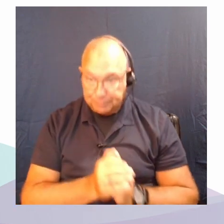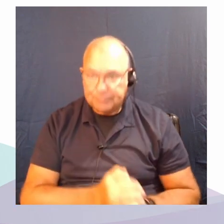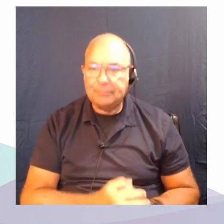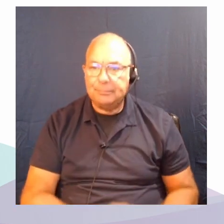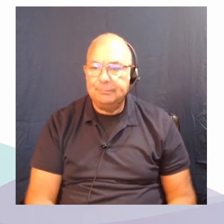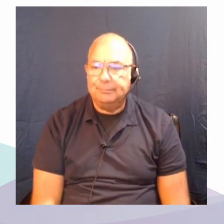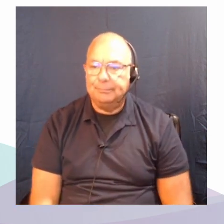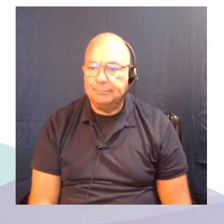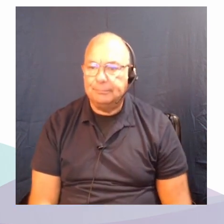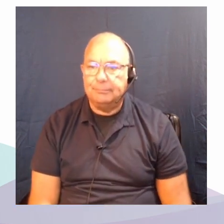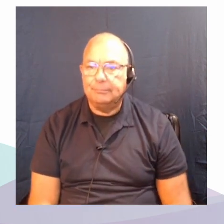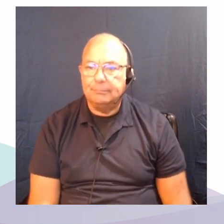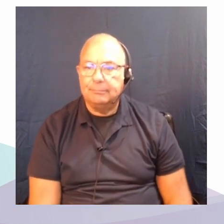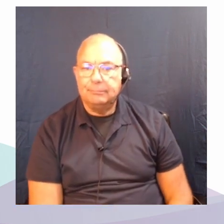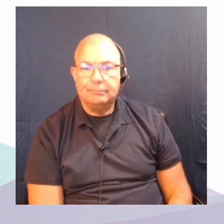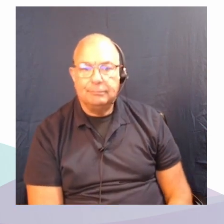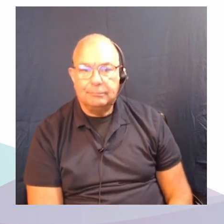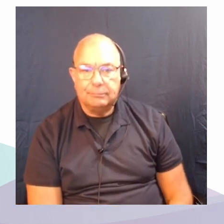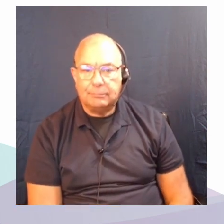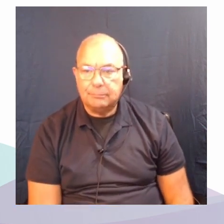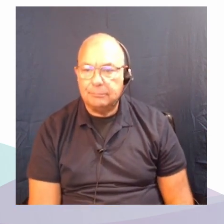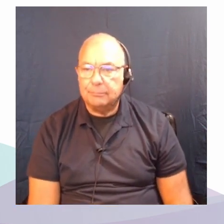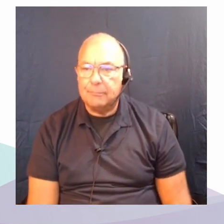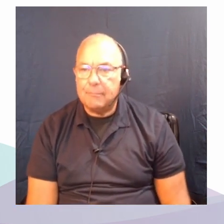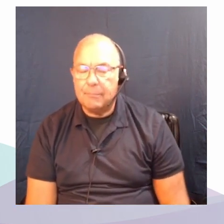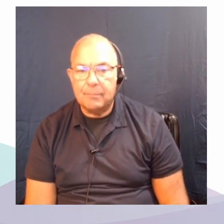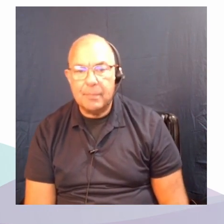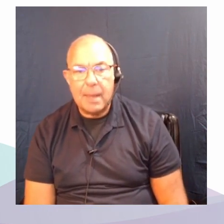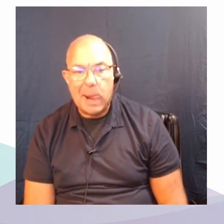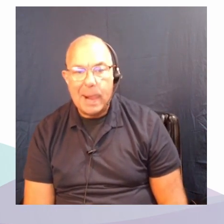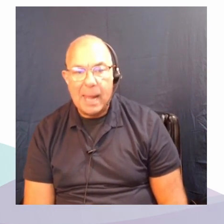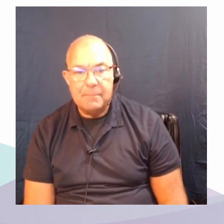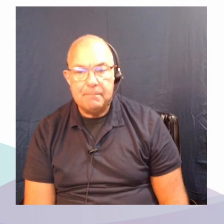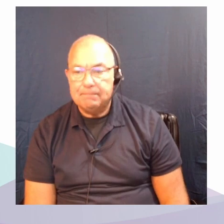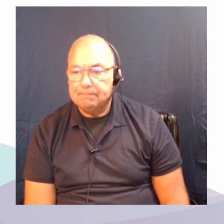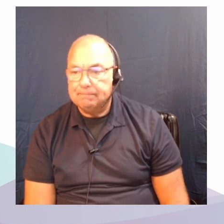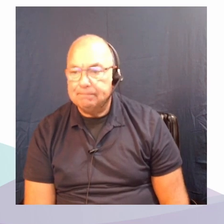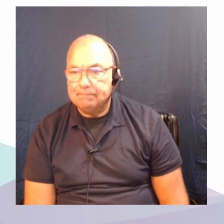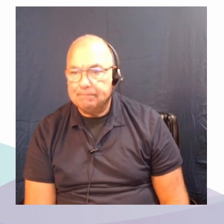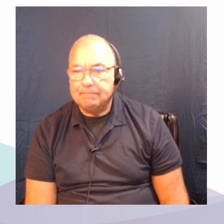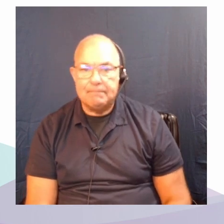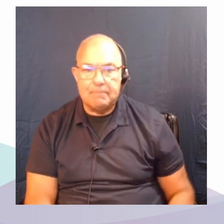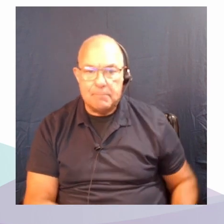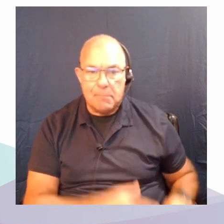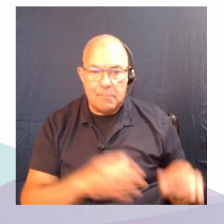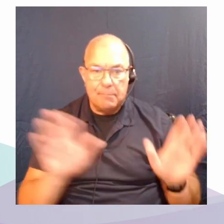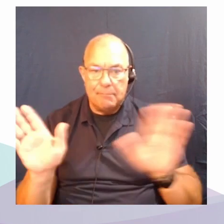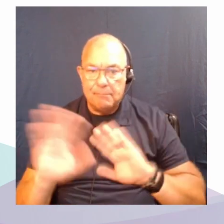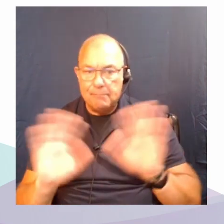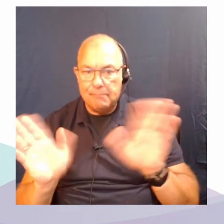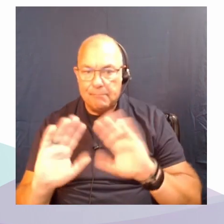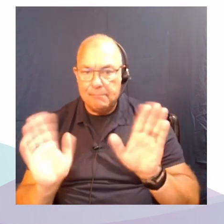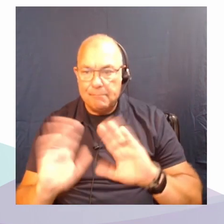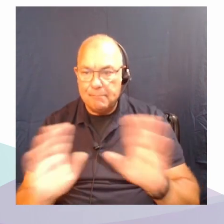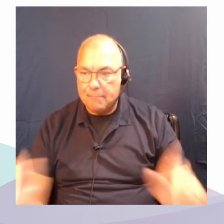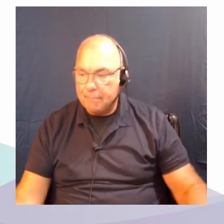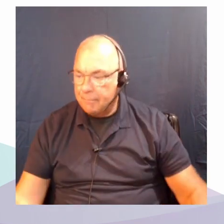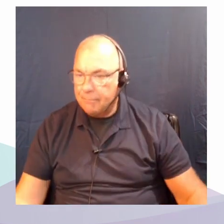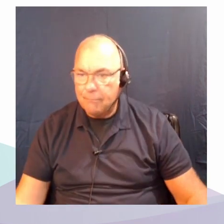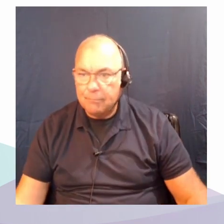getting a bunch of people together to write a book, over a few days, my colleague Darren Barney